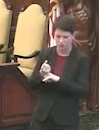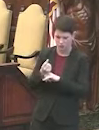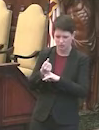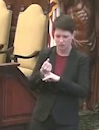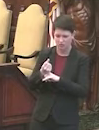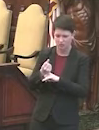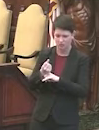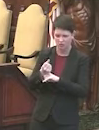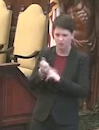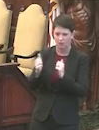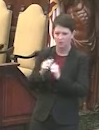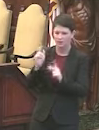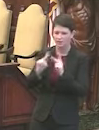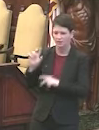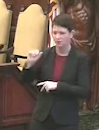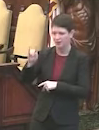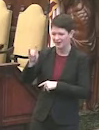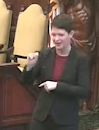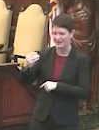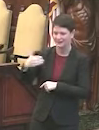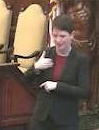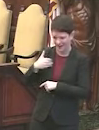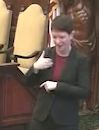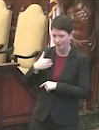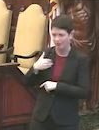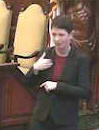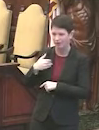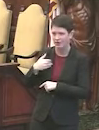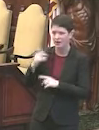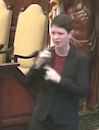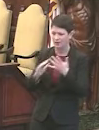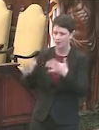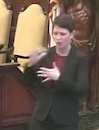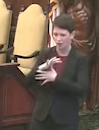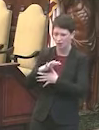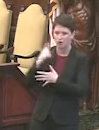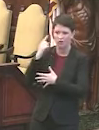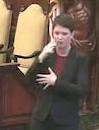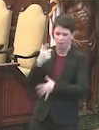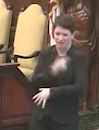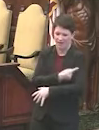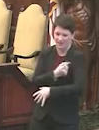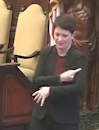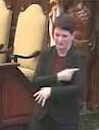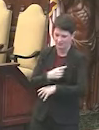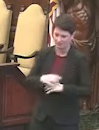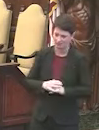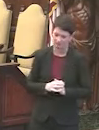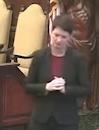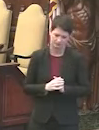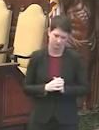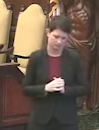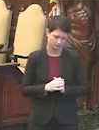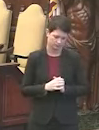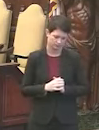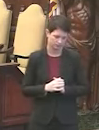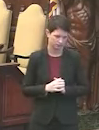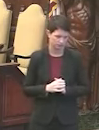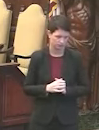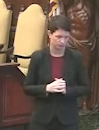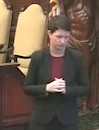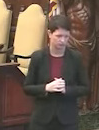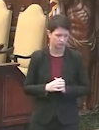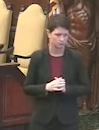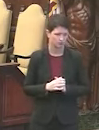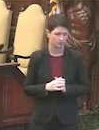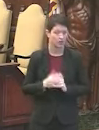with people with AIDS and why that's not considered a health condition right now in this phase of the vaccine? So